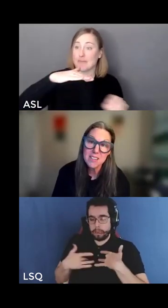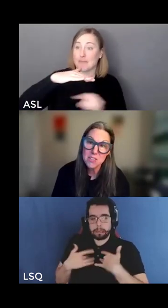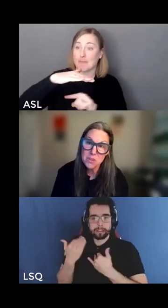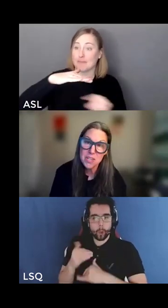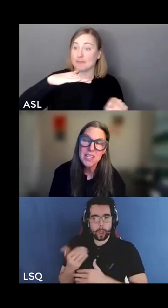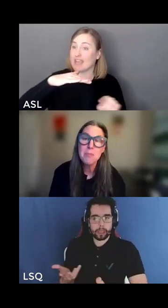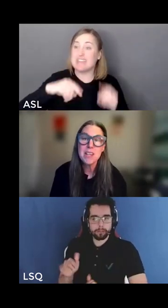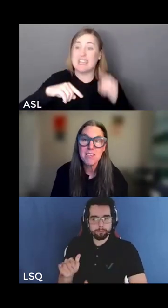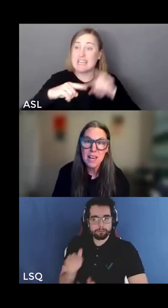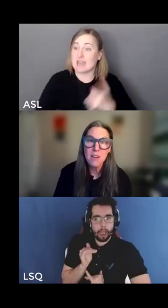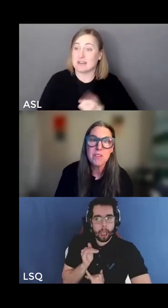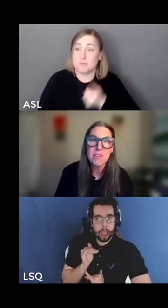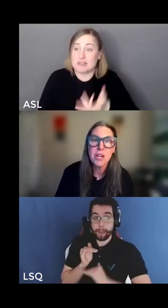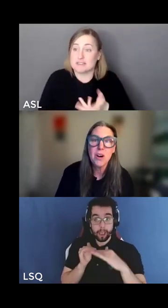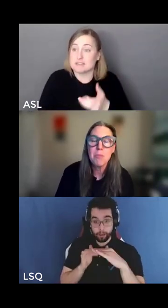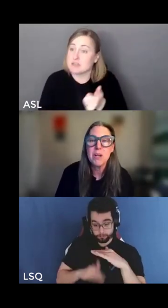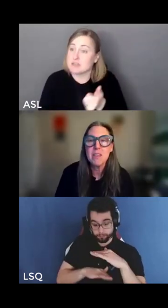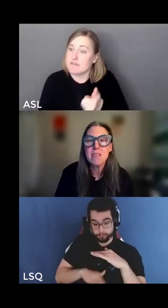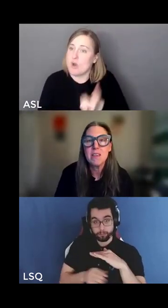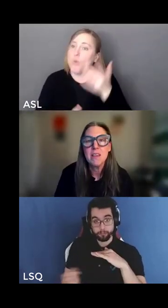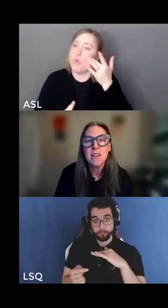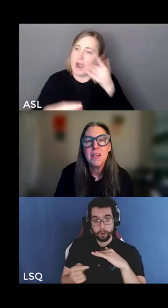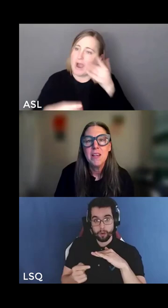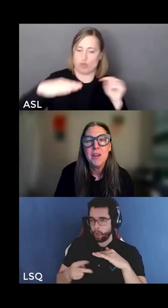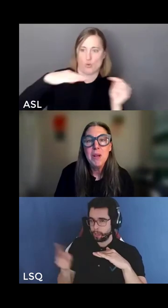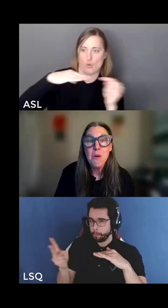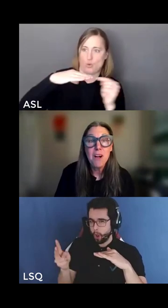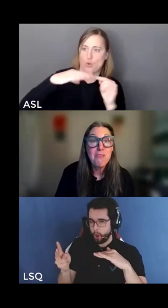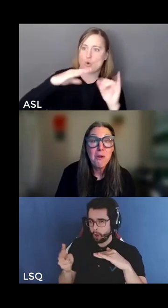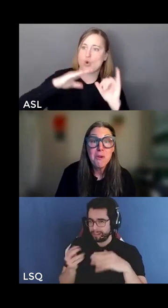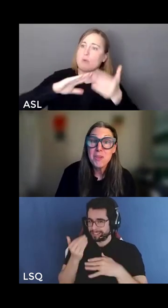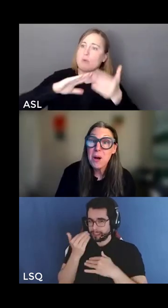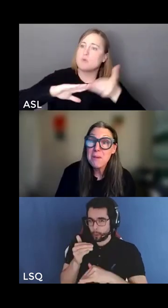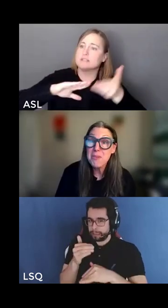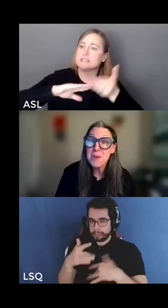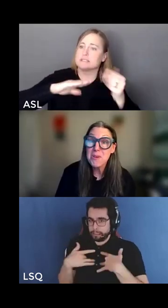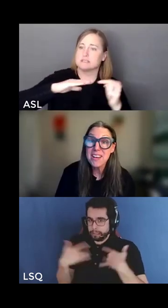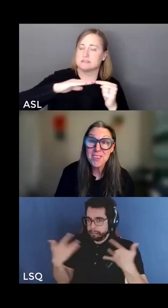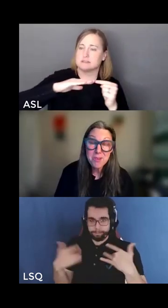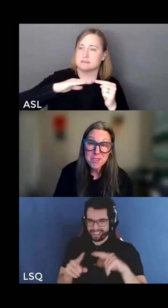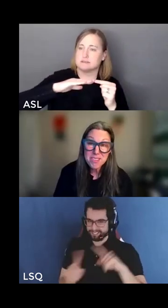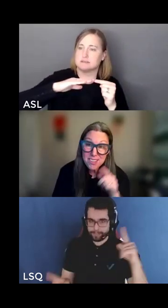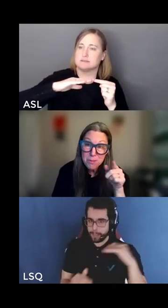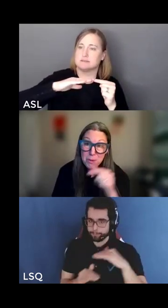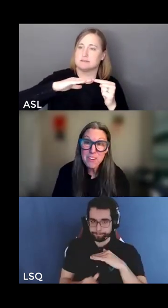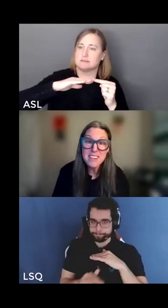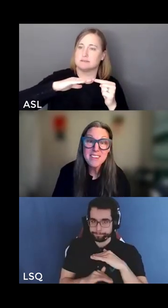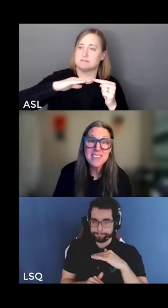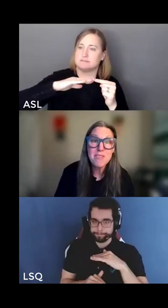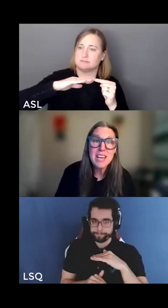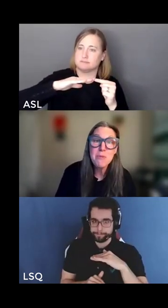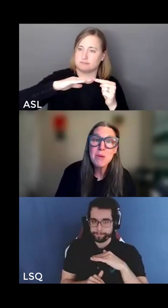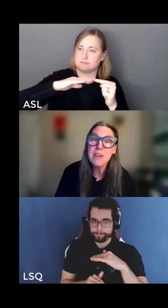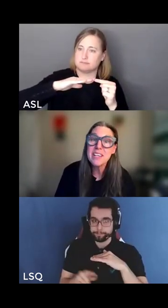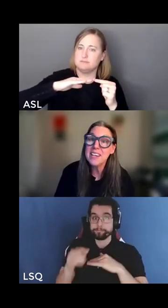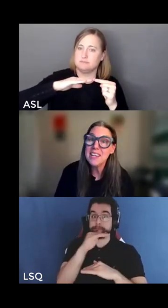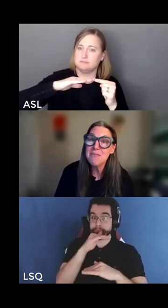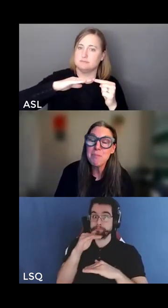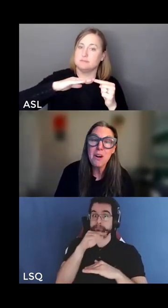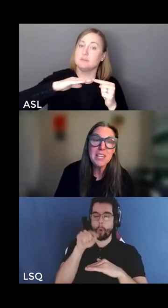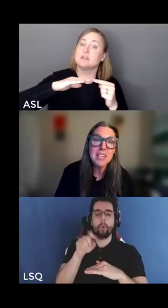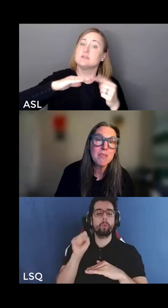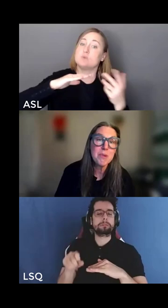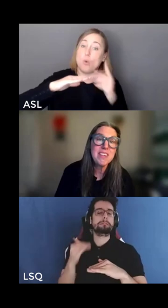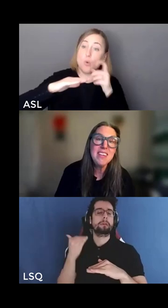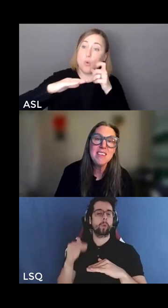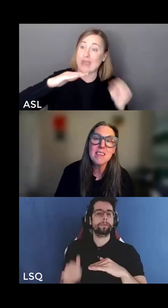simply can't do because of how this coin operates meanwhile folks on the bottom of the coin those positions where we find ourselves there we bring a kind